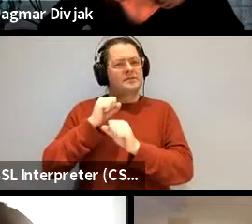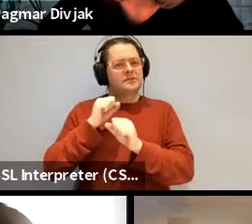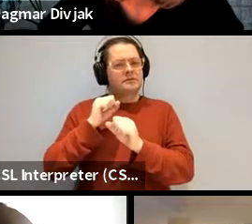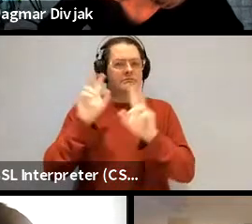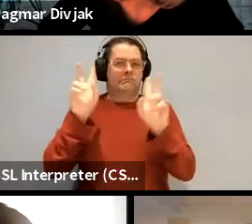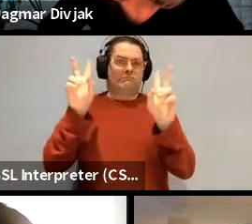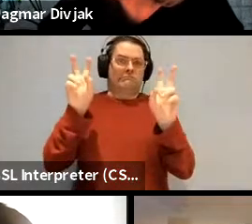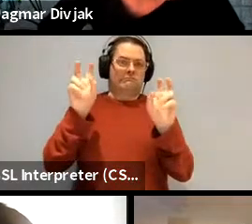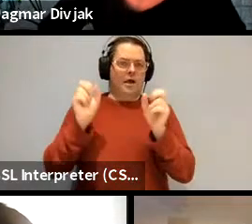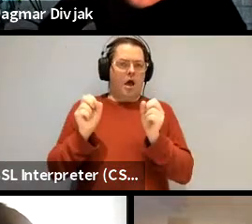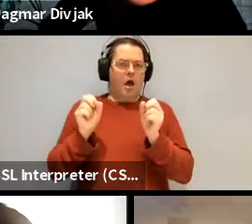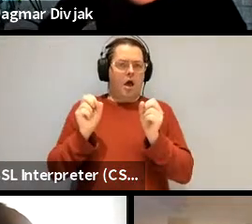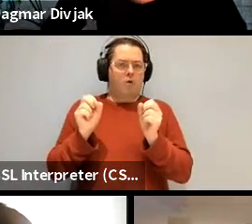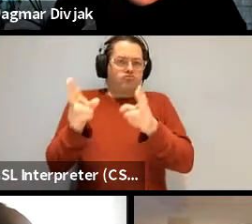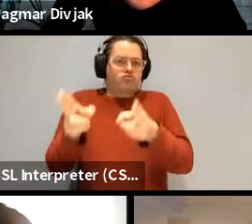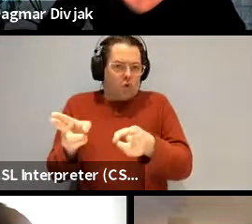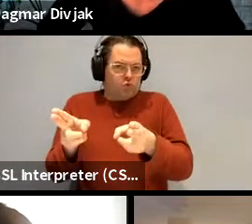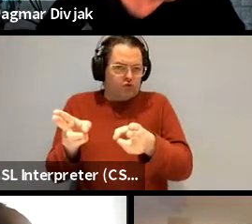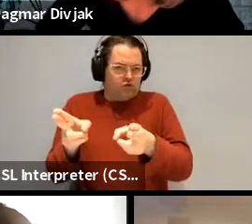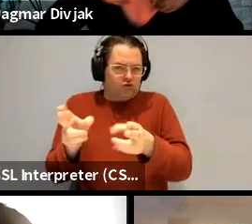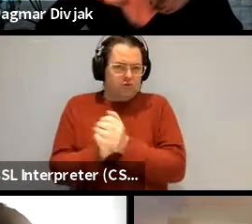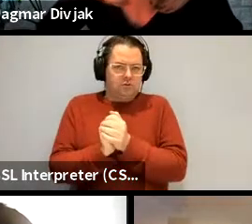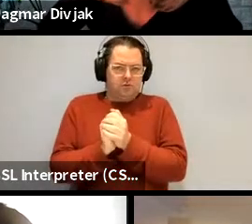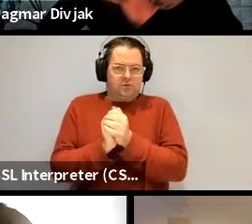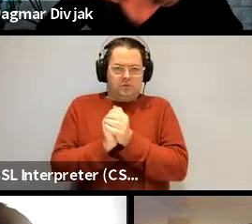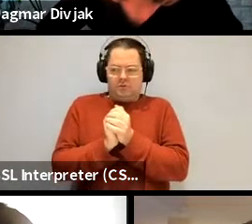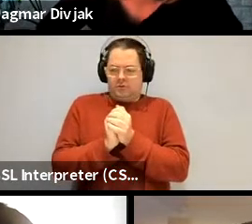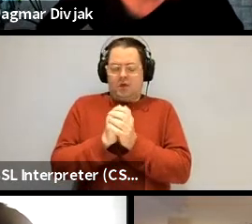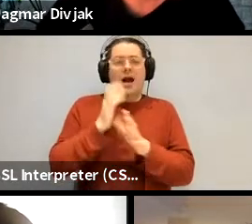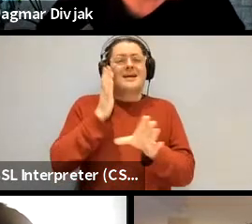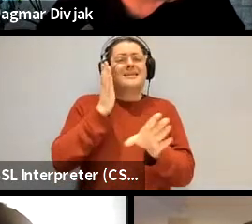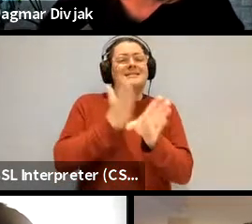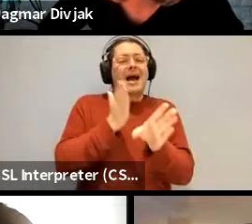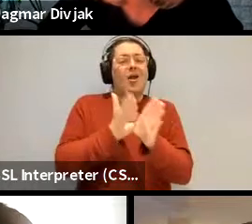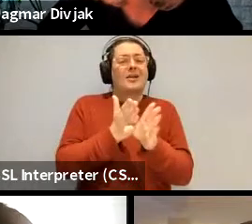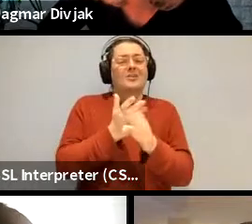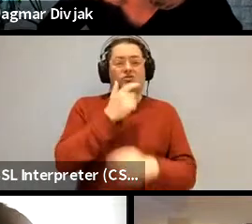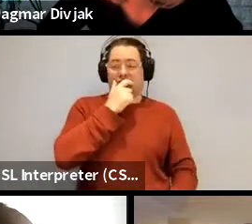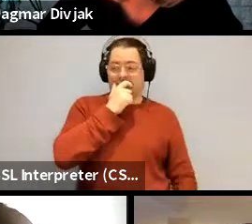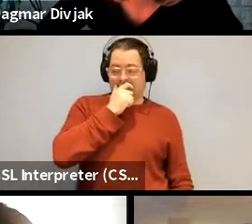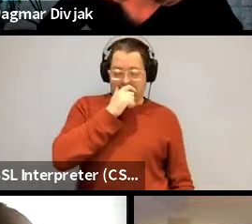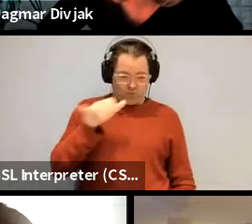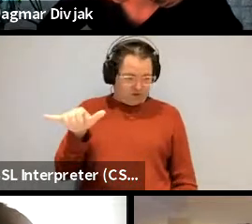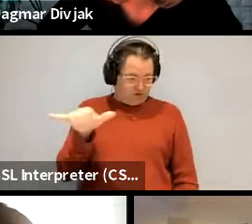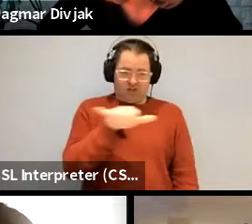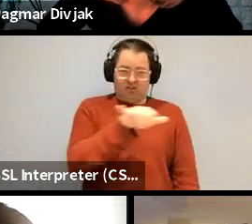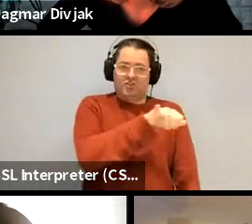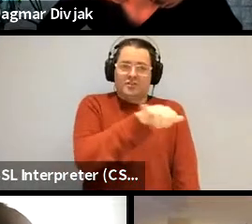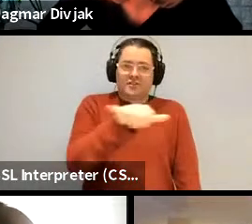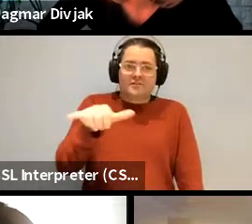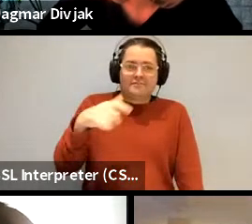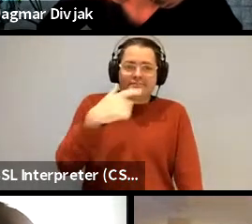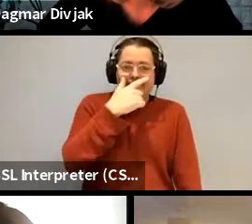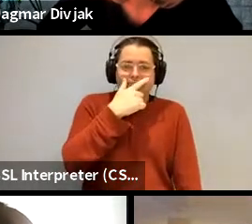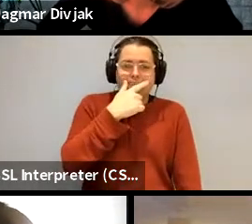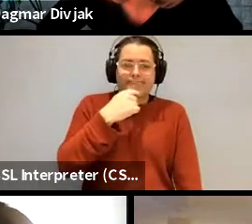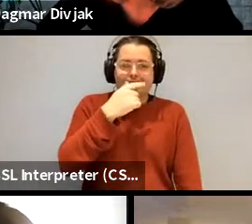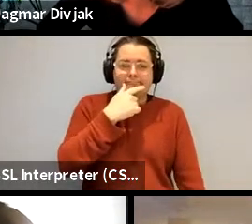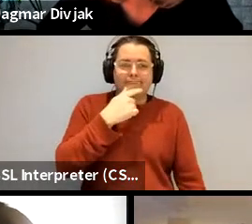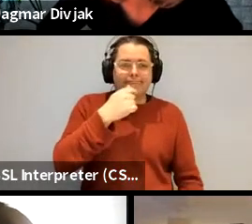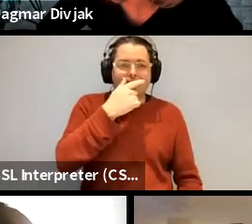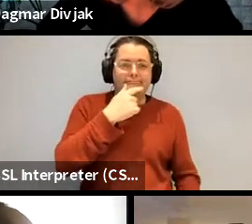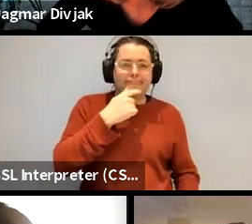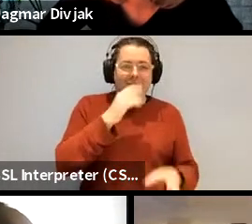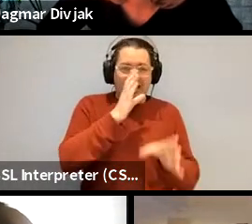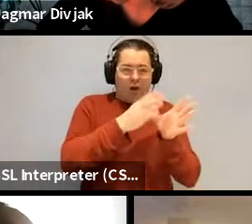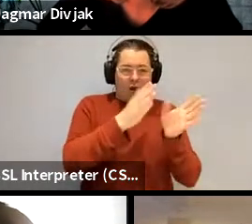which psychology are we committed to right i mean there's a massive range of